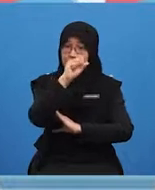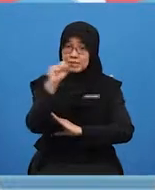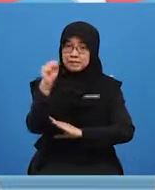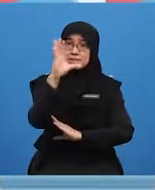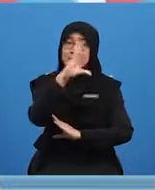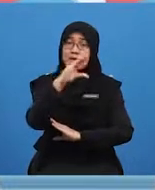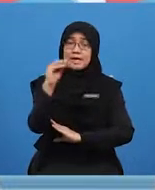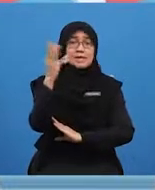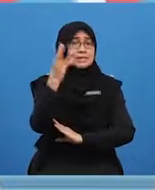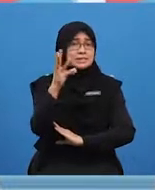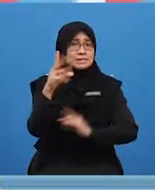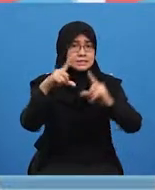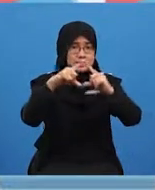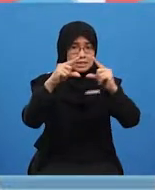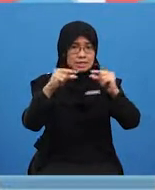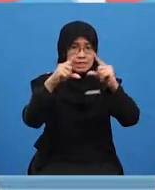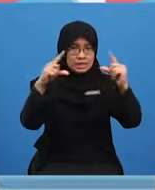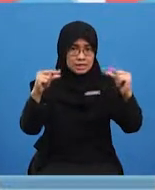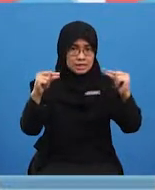16 sausages. Be right back, Mr D!